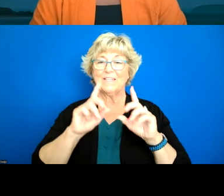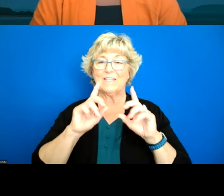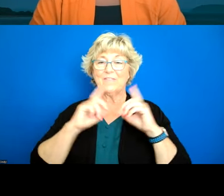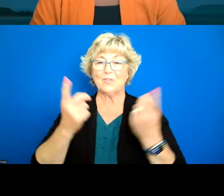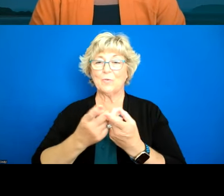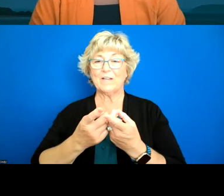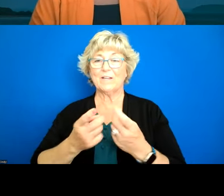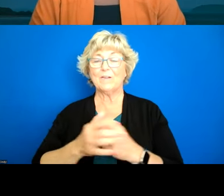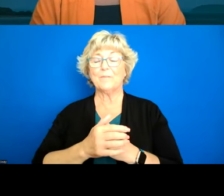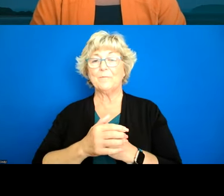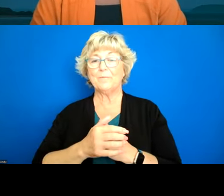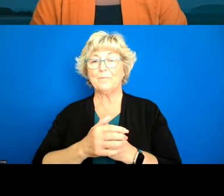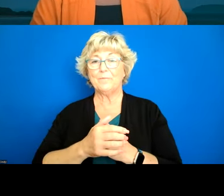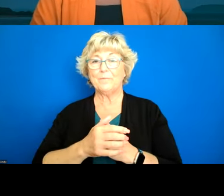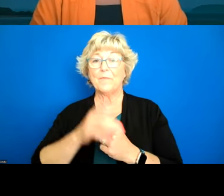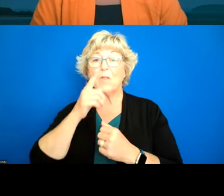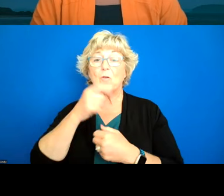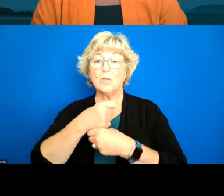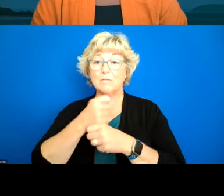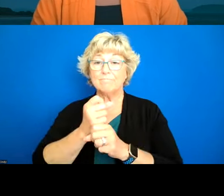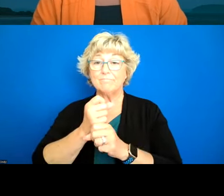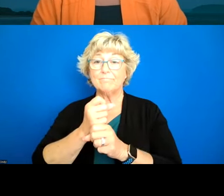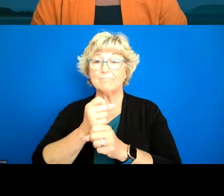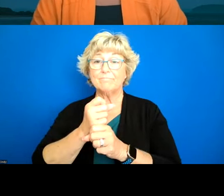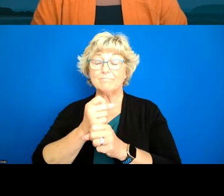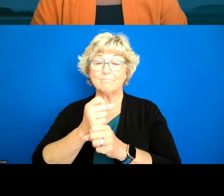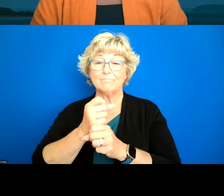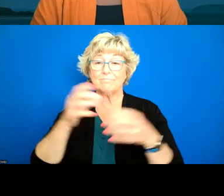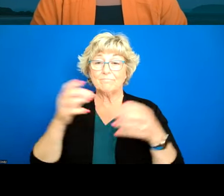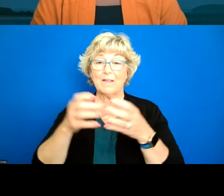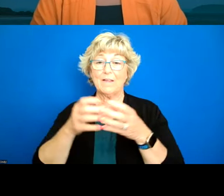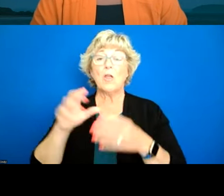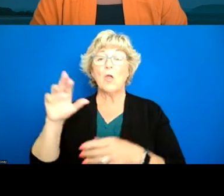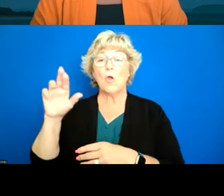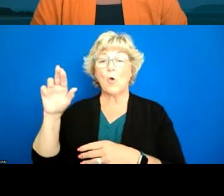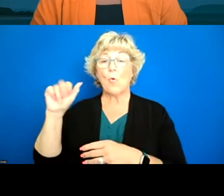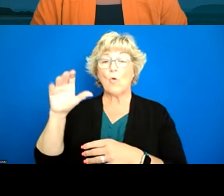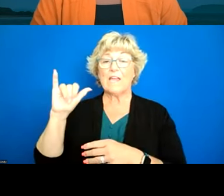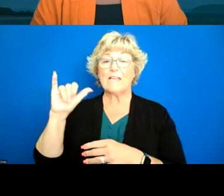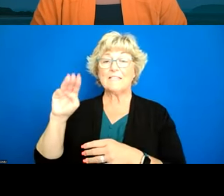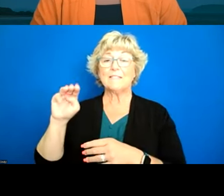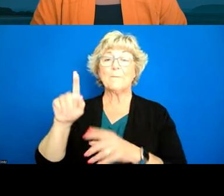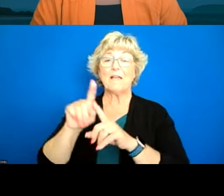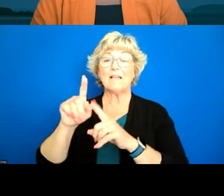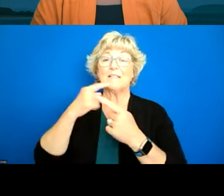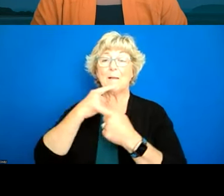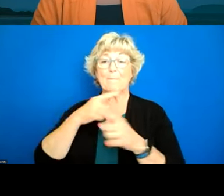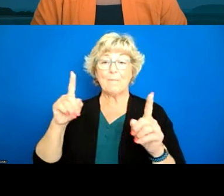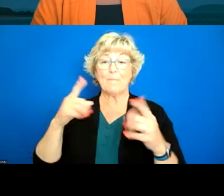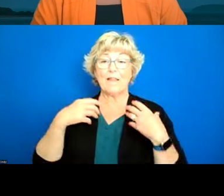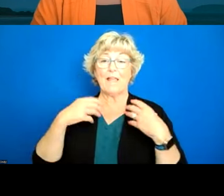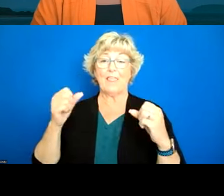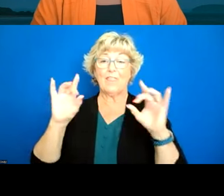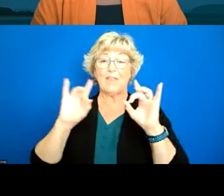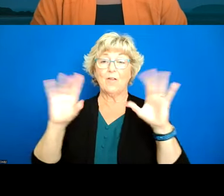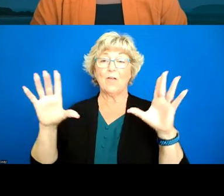who created a group in a meeting just called racism as a public health crisis um our initial goal was creating a